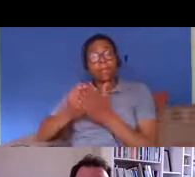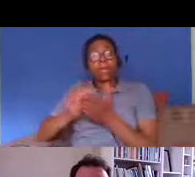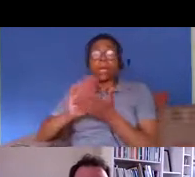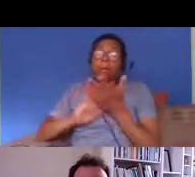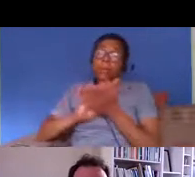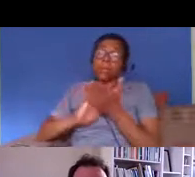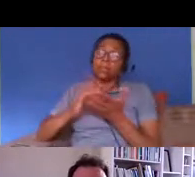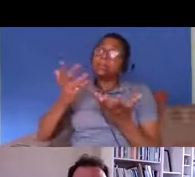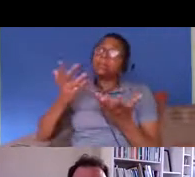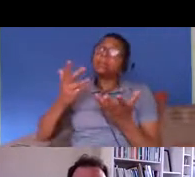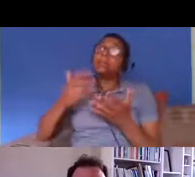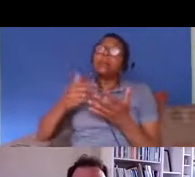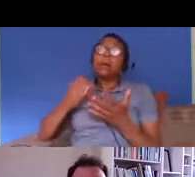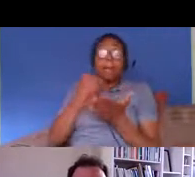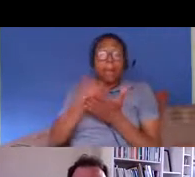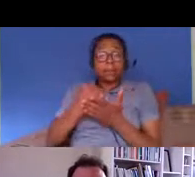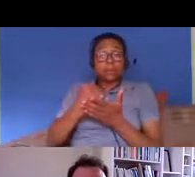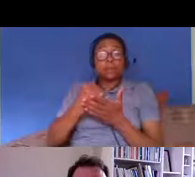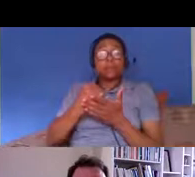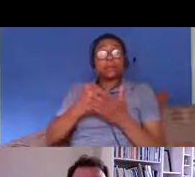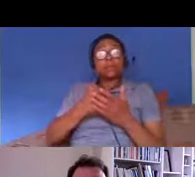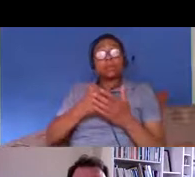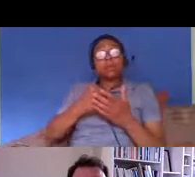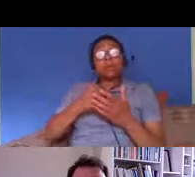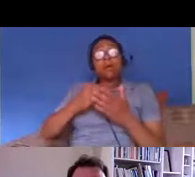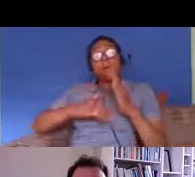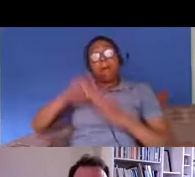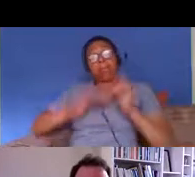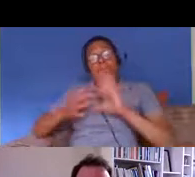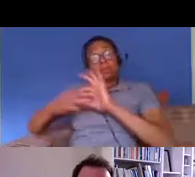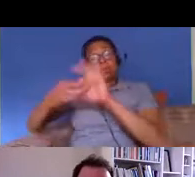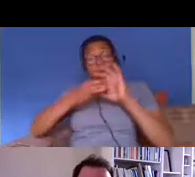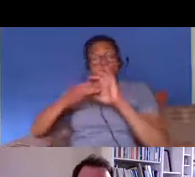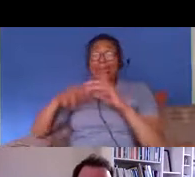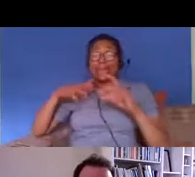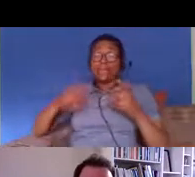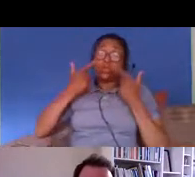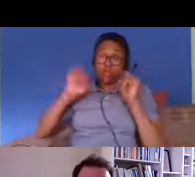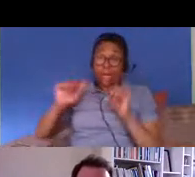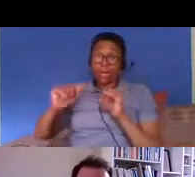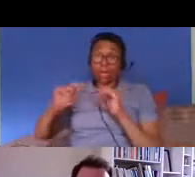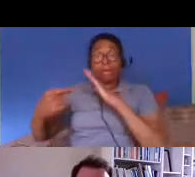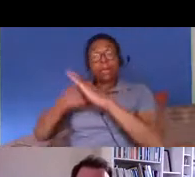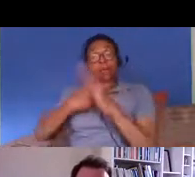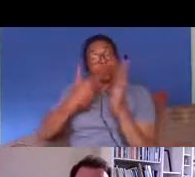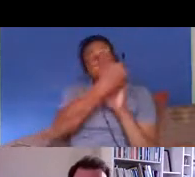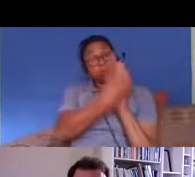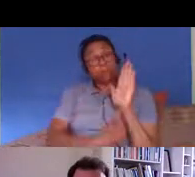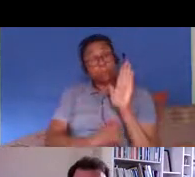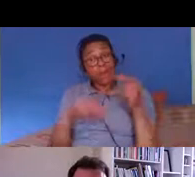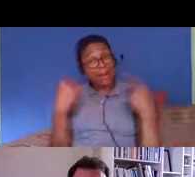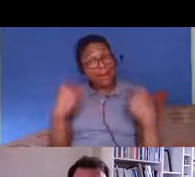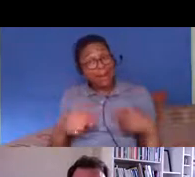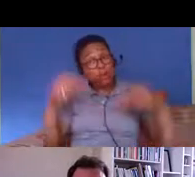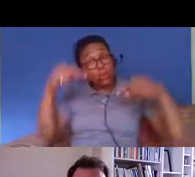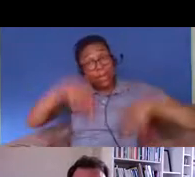scheme where um banks and building societies would check the immigration status of a customer before opening a bank account that was